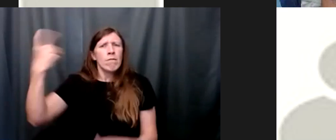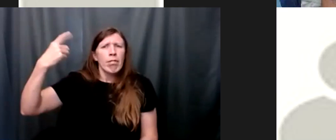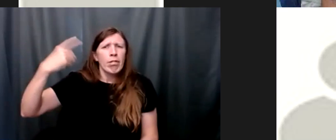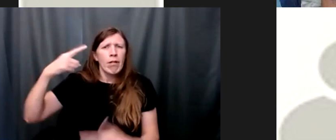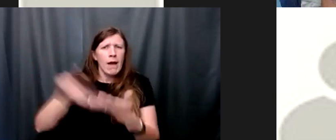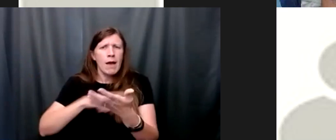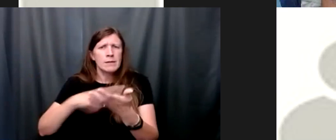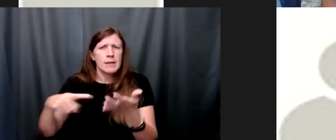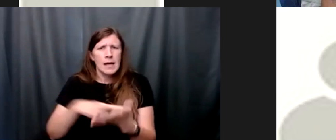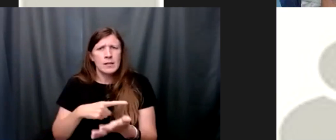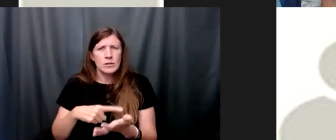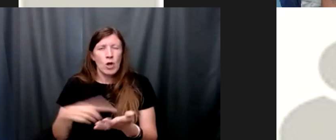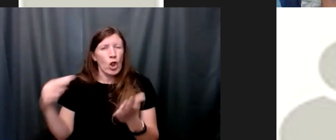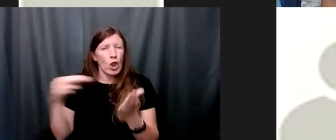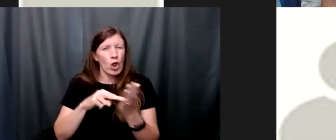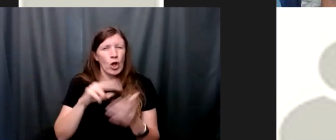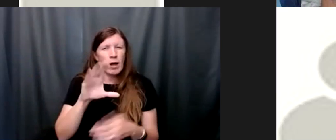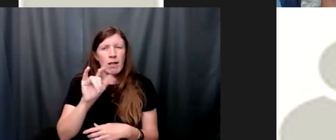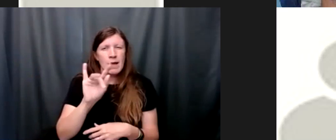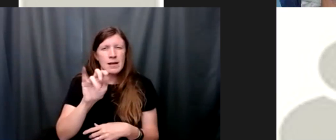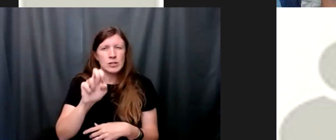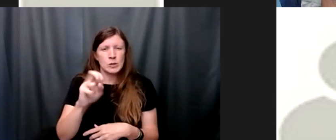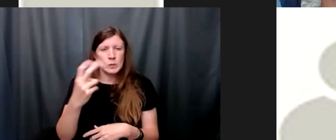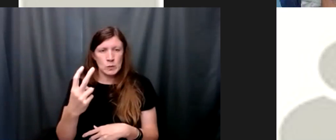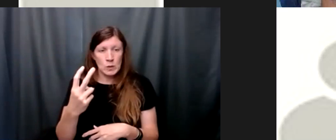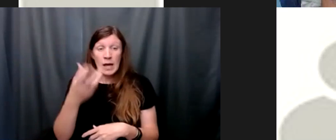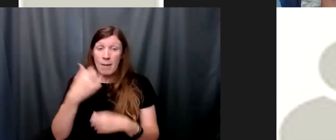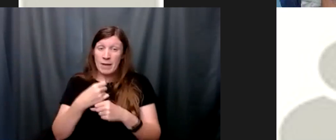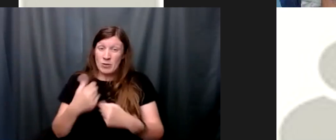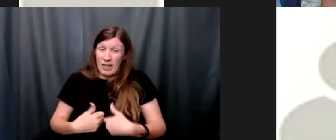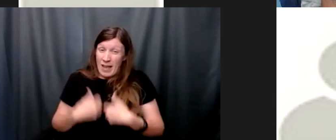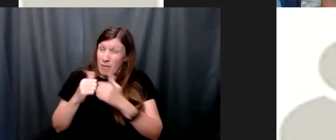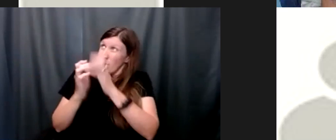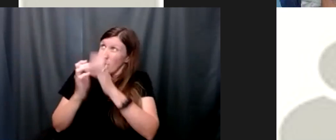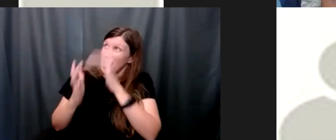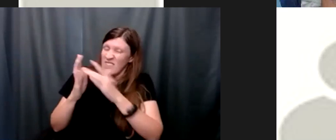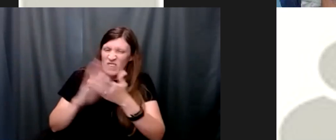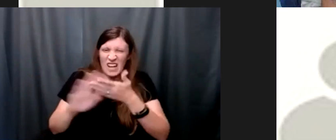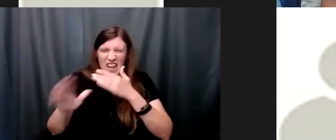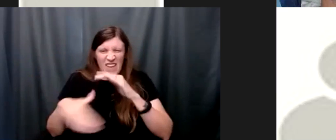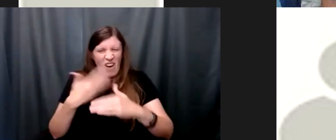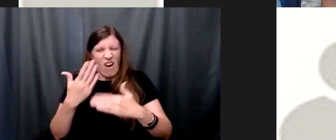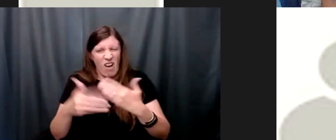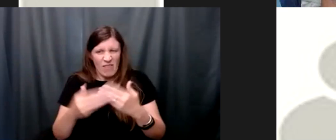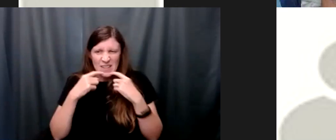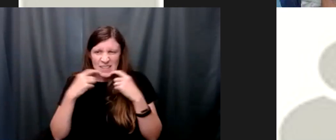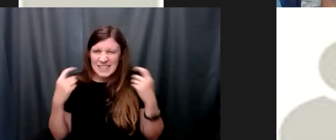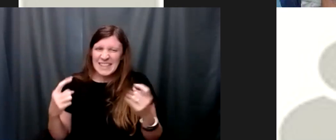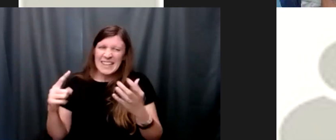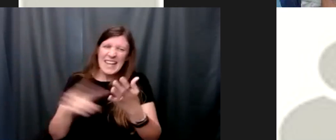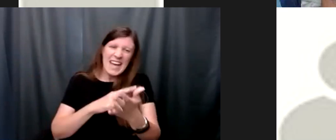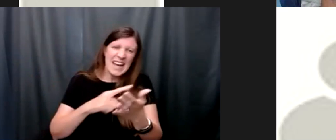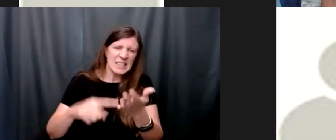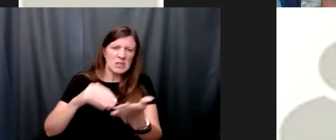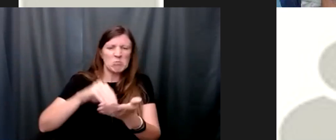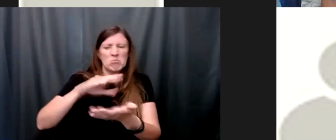says in colossians 2 god made you alive with christ for he forgave all our sins he canceled the record of the charges against us and took